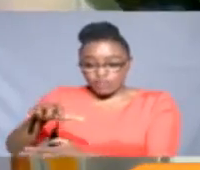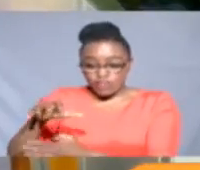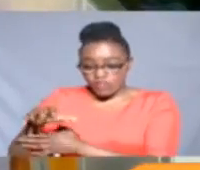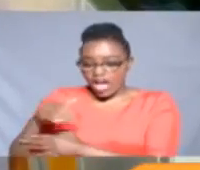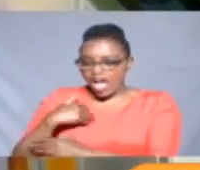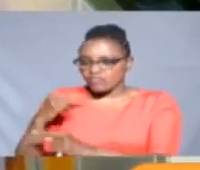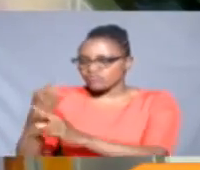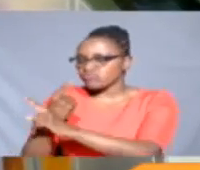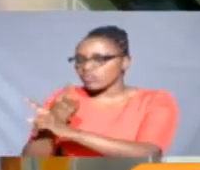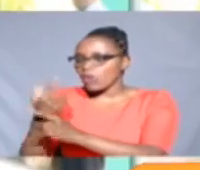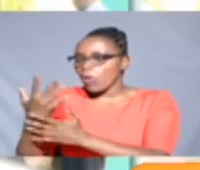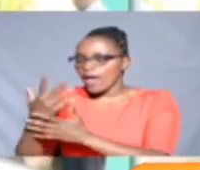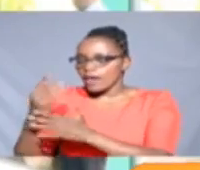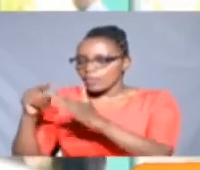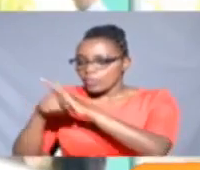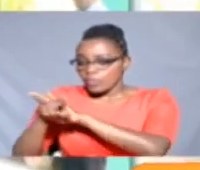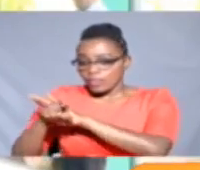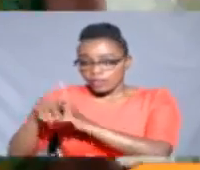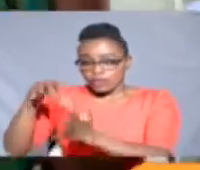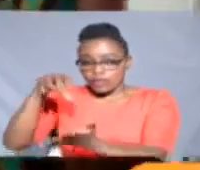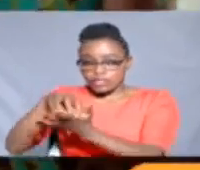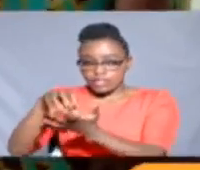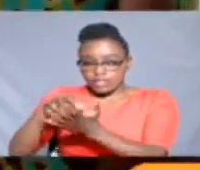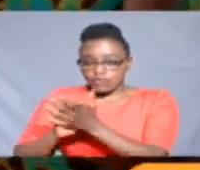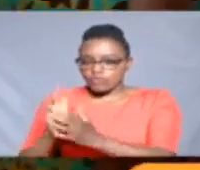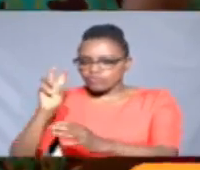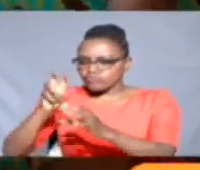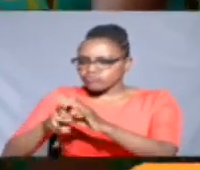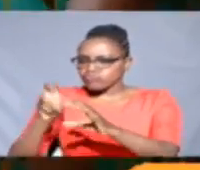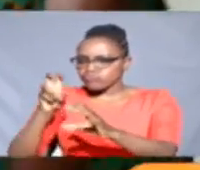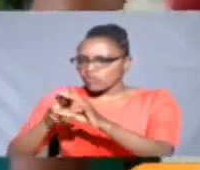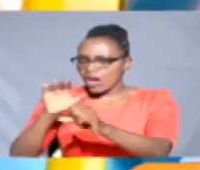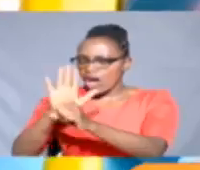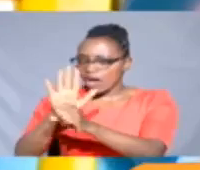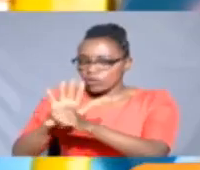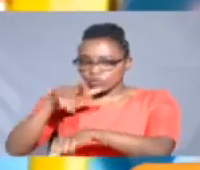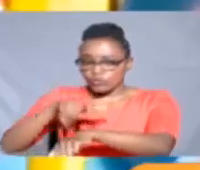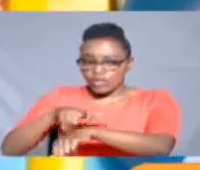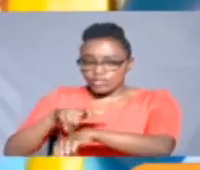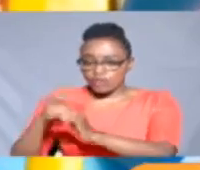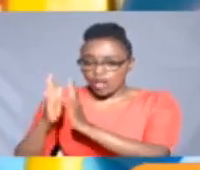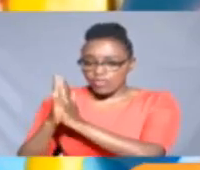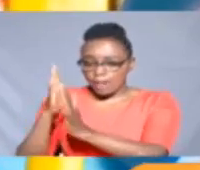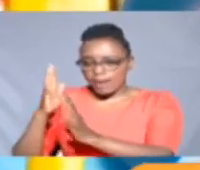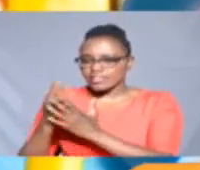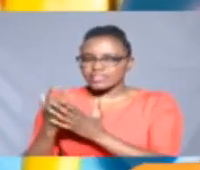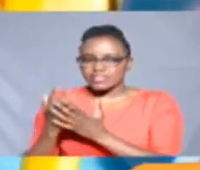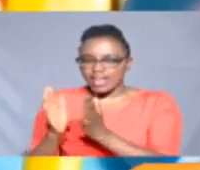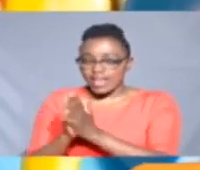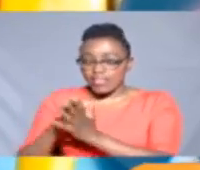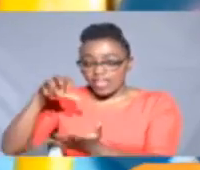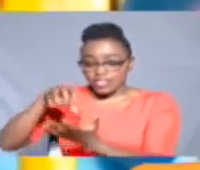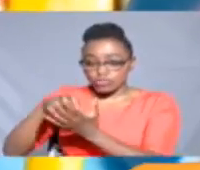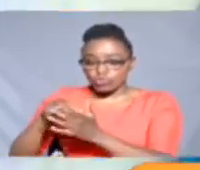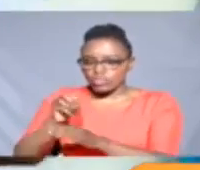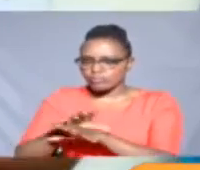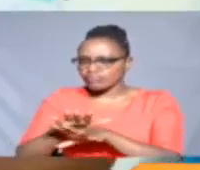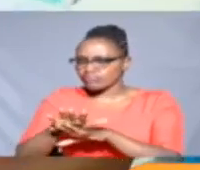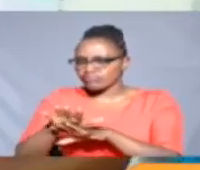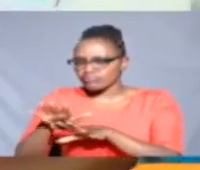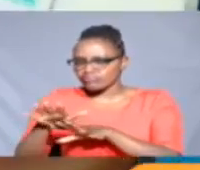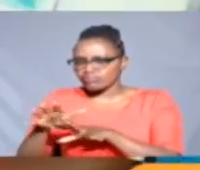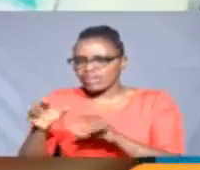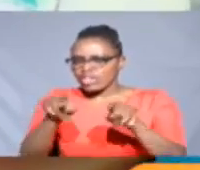are located at the entrance of the station. Boarding is fast because in most occasions, the bus flow and the station's flows